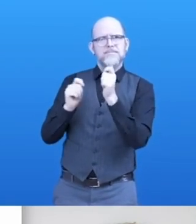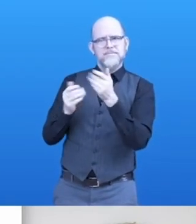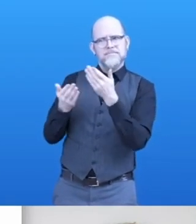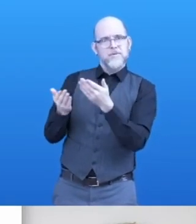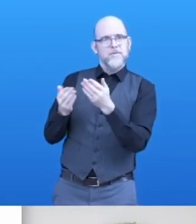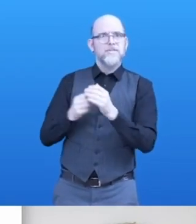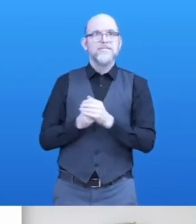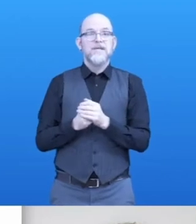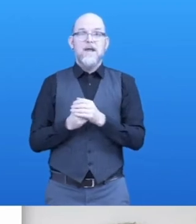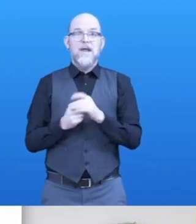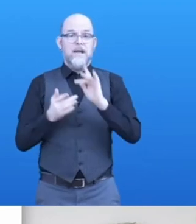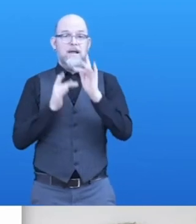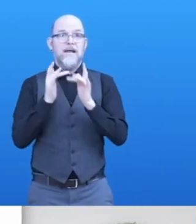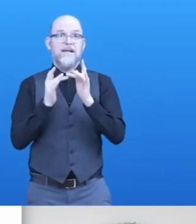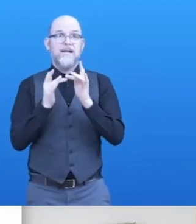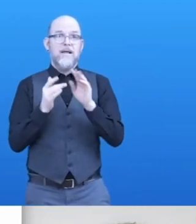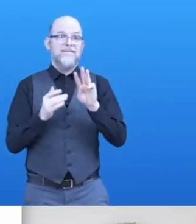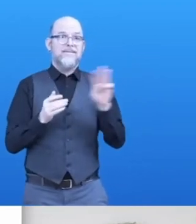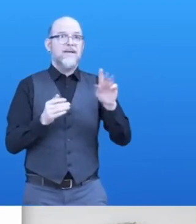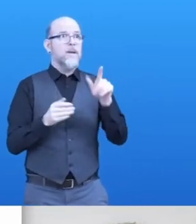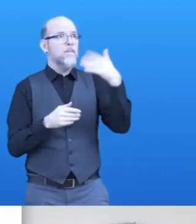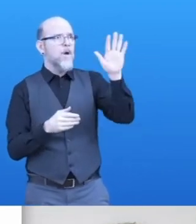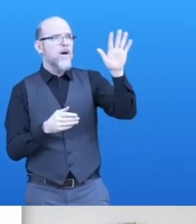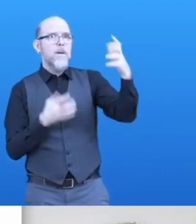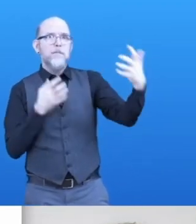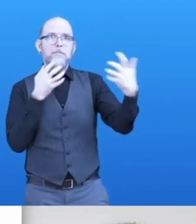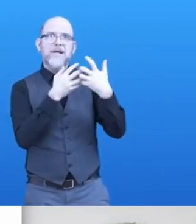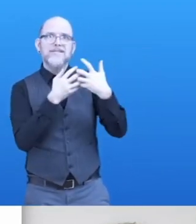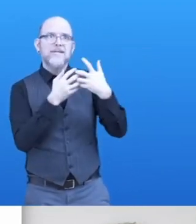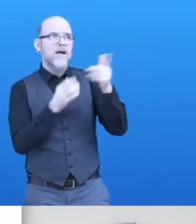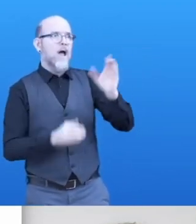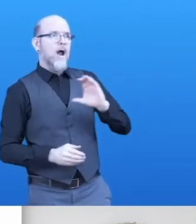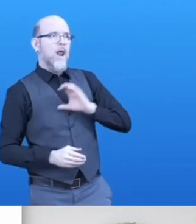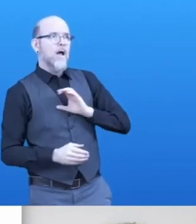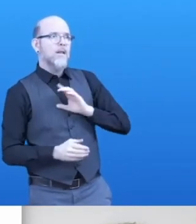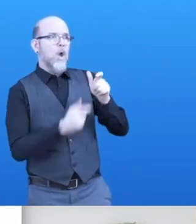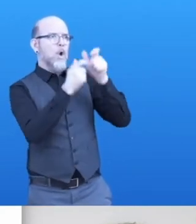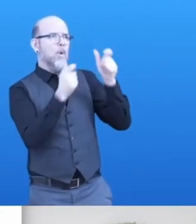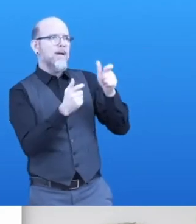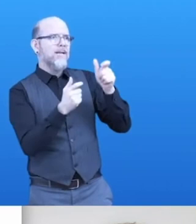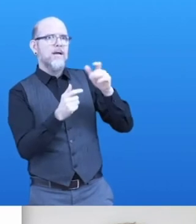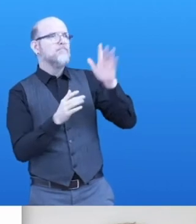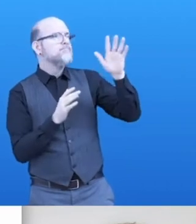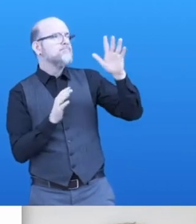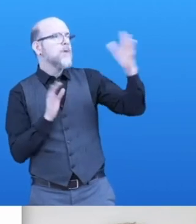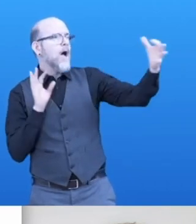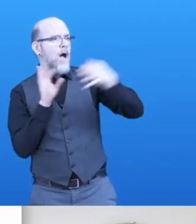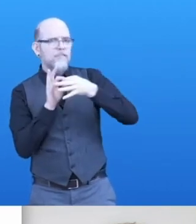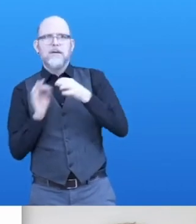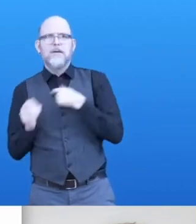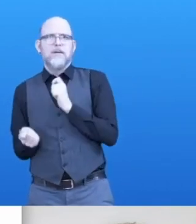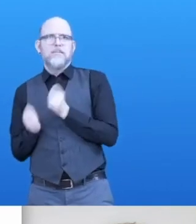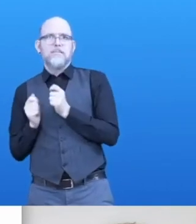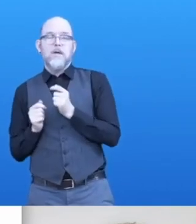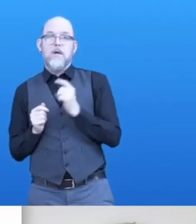where a customer can create their own character. Let me show you. Let can change between a male and a